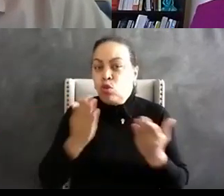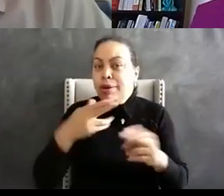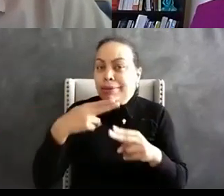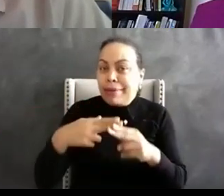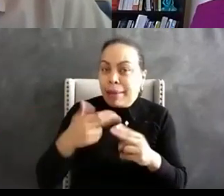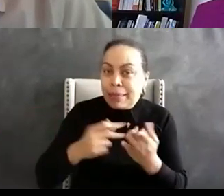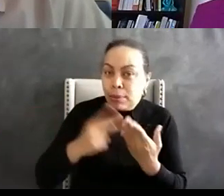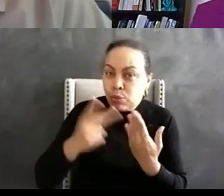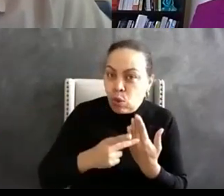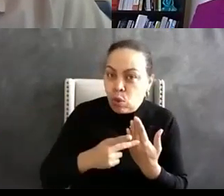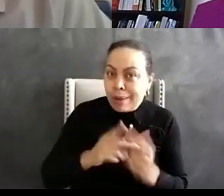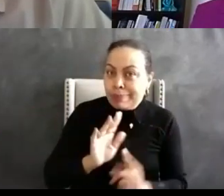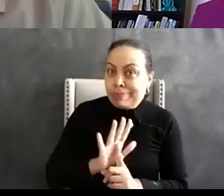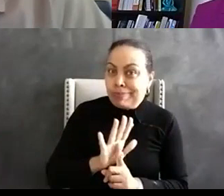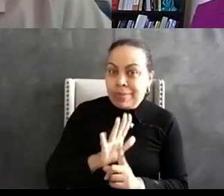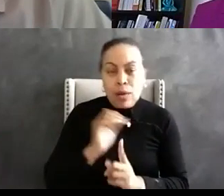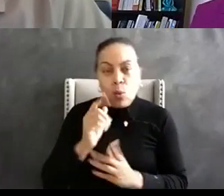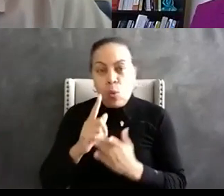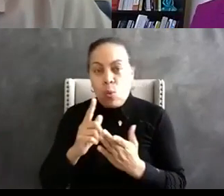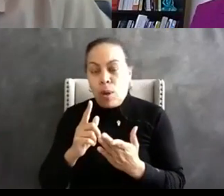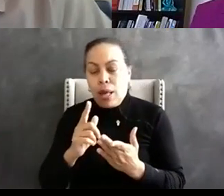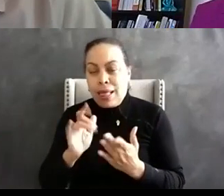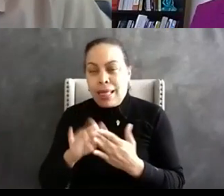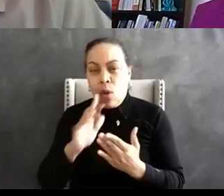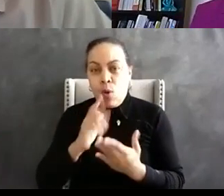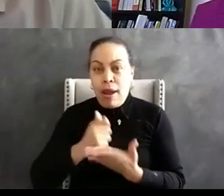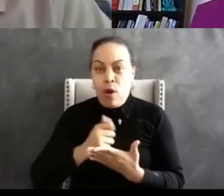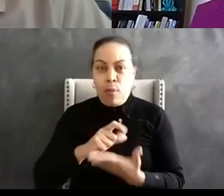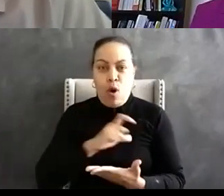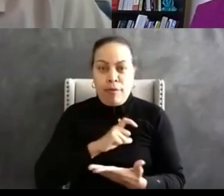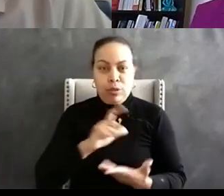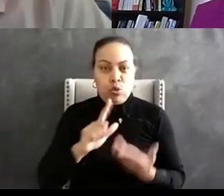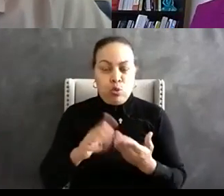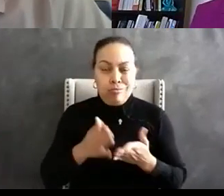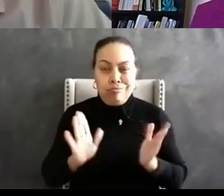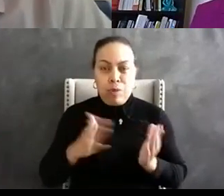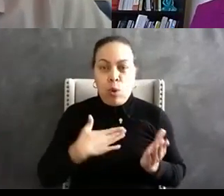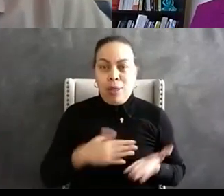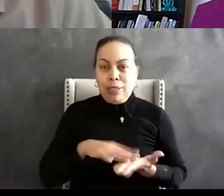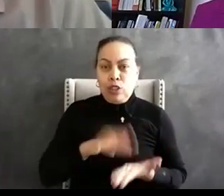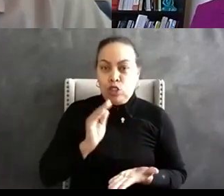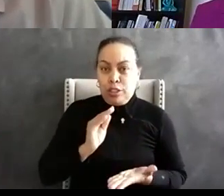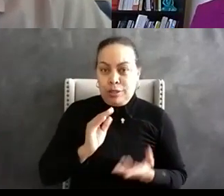in which officers wouldn't get defensive and would be willing to learn in a positive way i